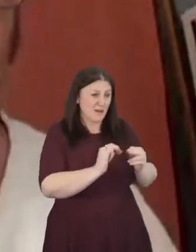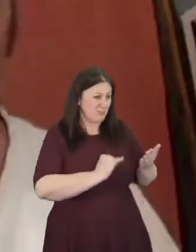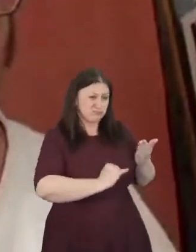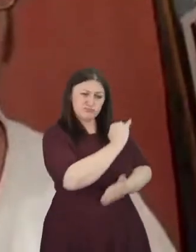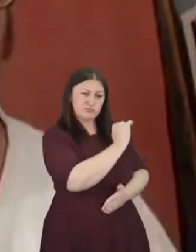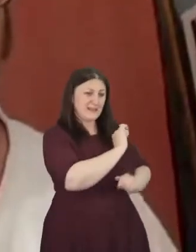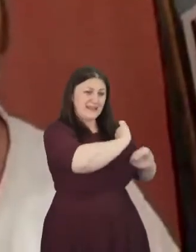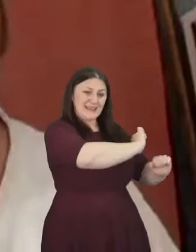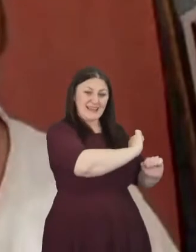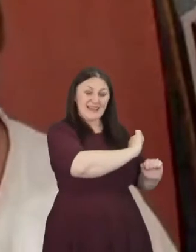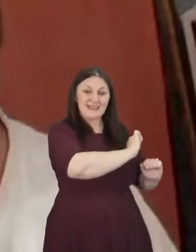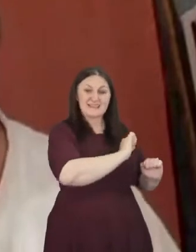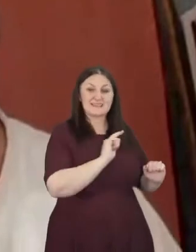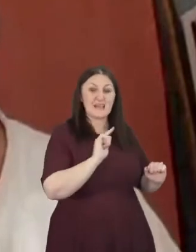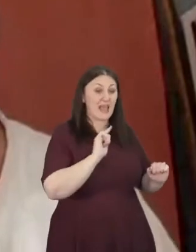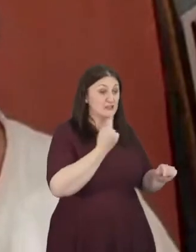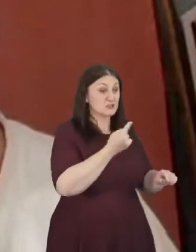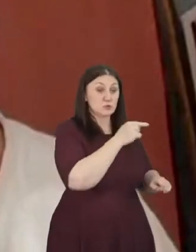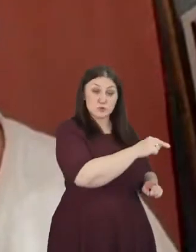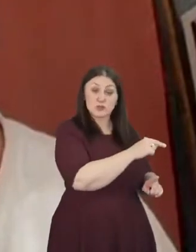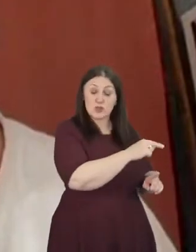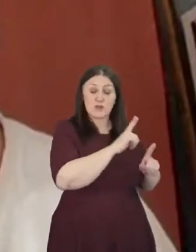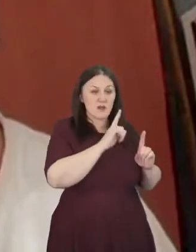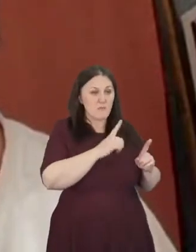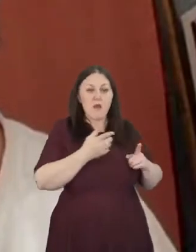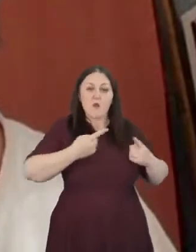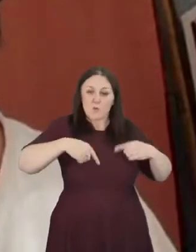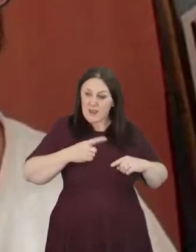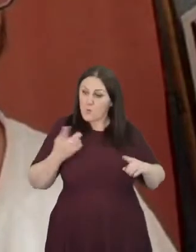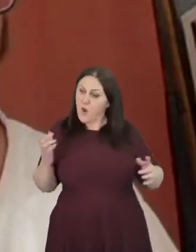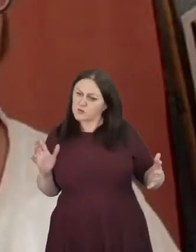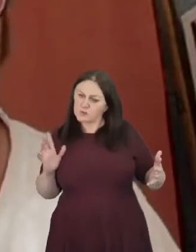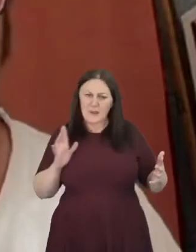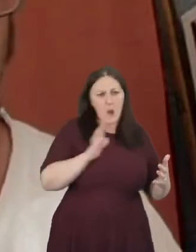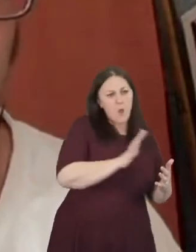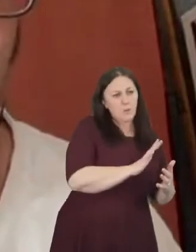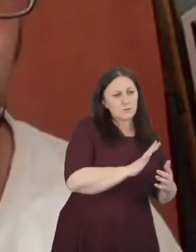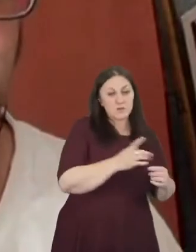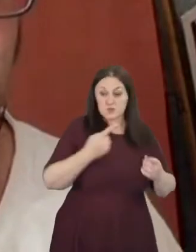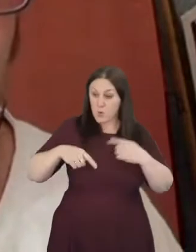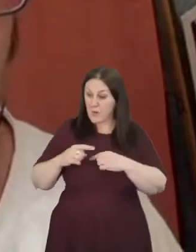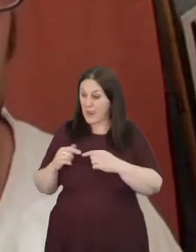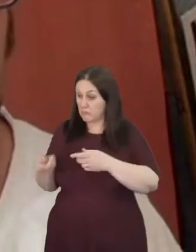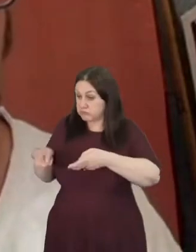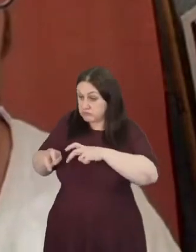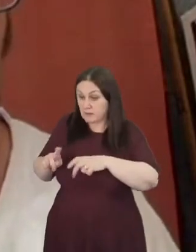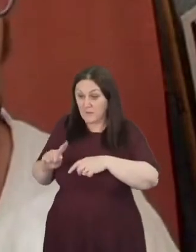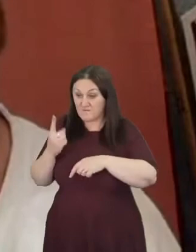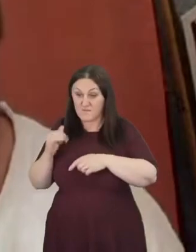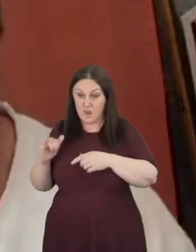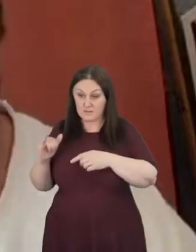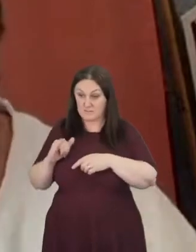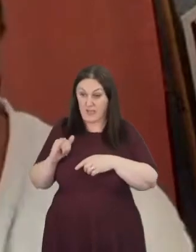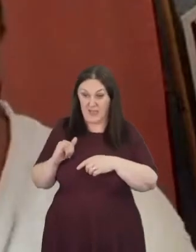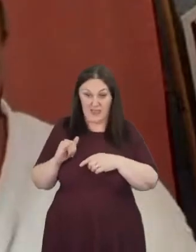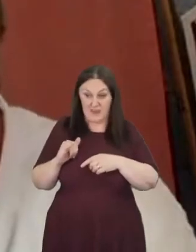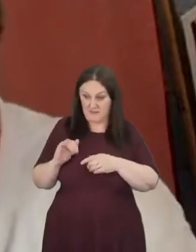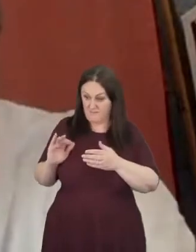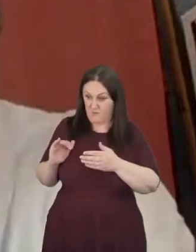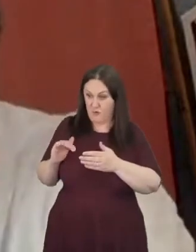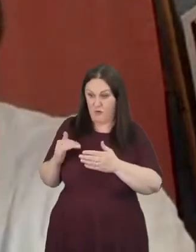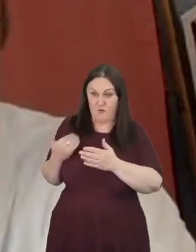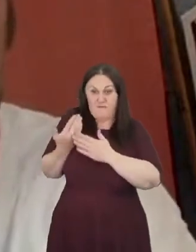want to be as proximate as we can and um so you know i'll be hopping on the first plane i've been on in a year and trying to raise our voice